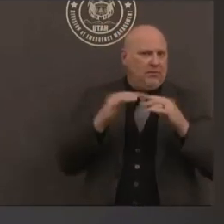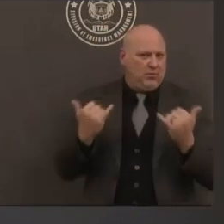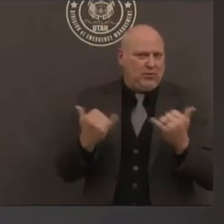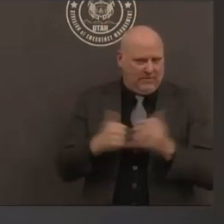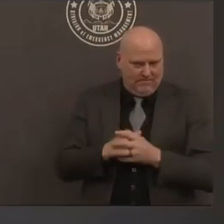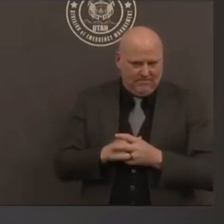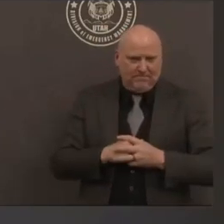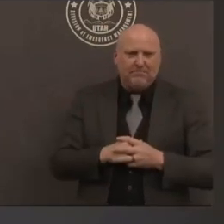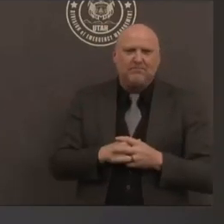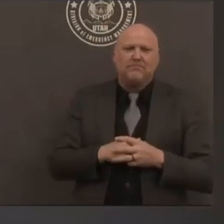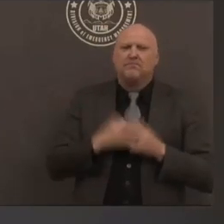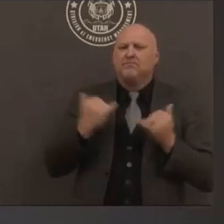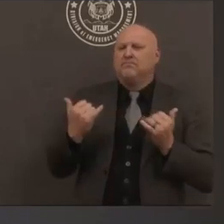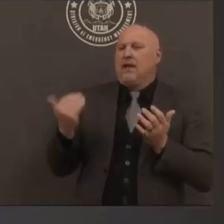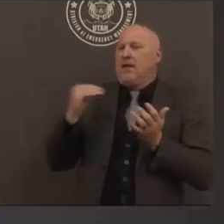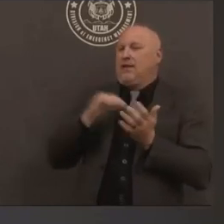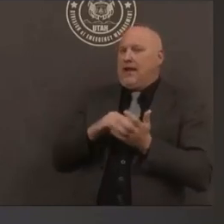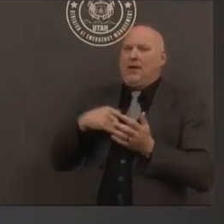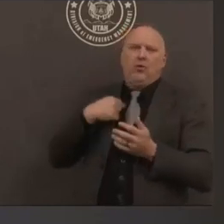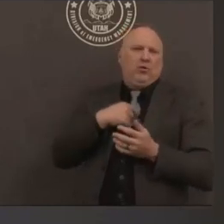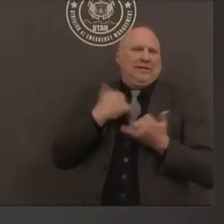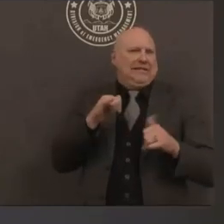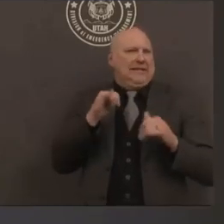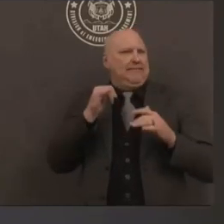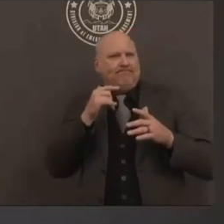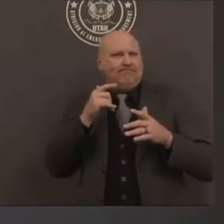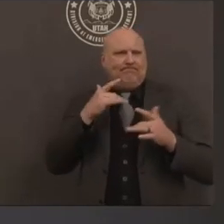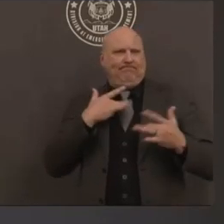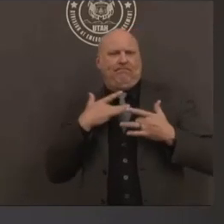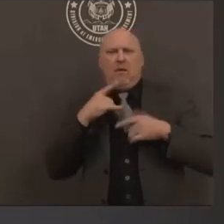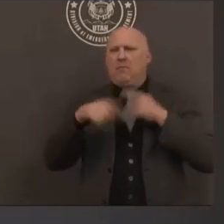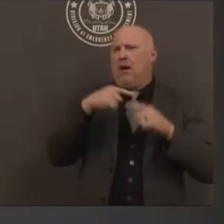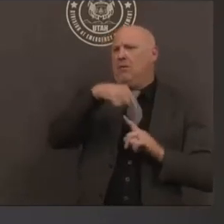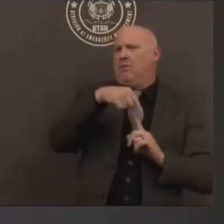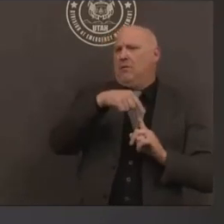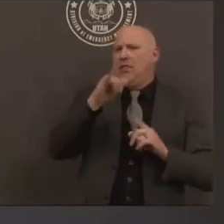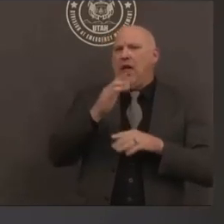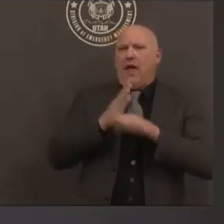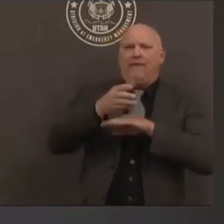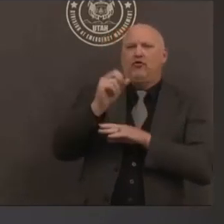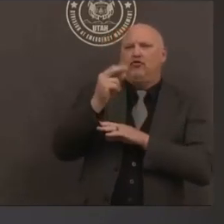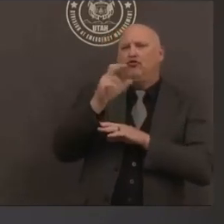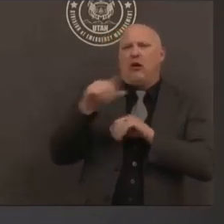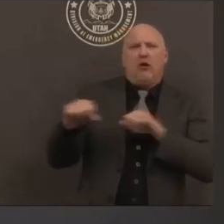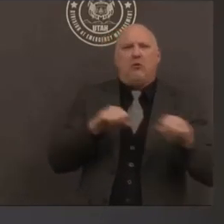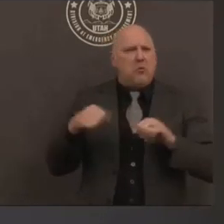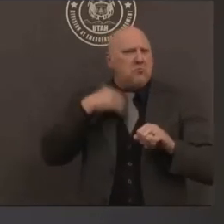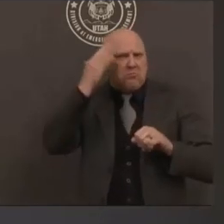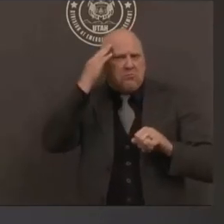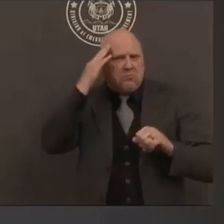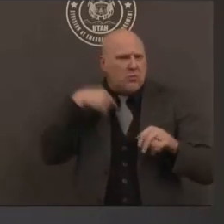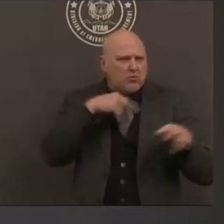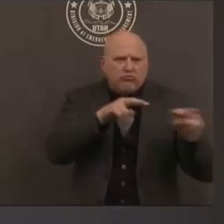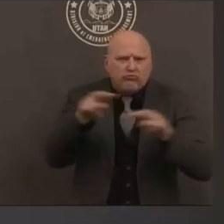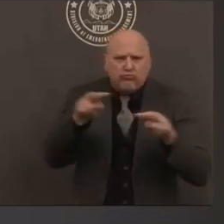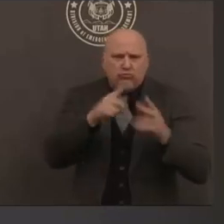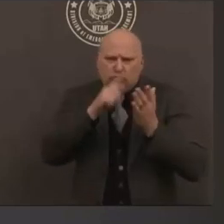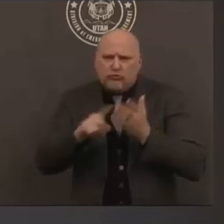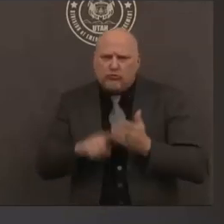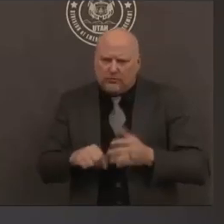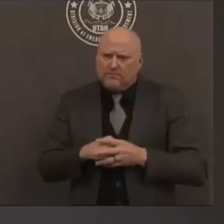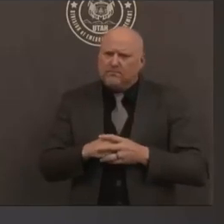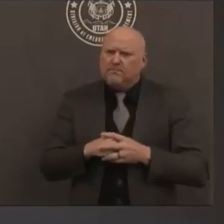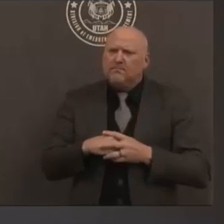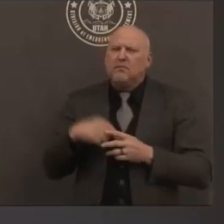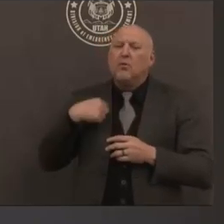have been dealing with is talking to people about that aftershock and how we do expect to see these magnitude 4 aftershocks continue